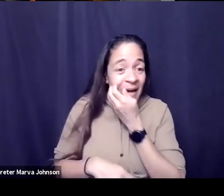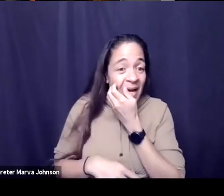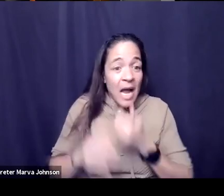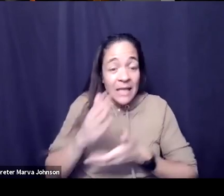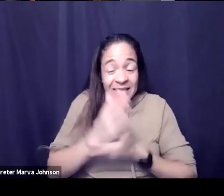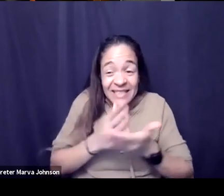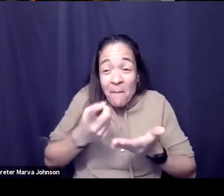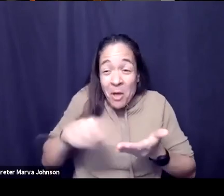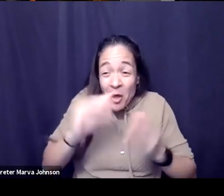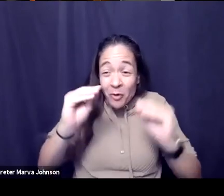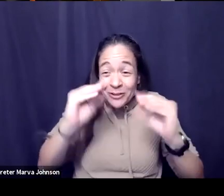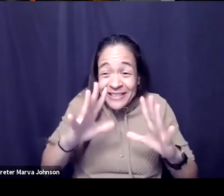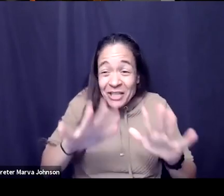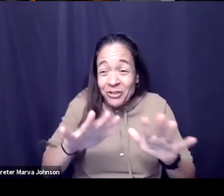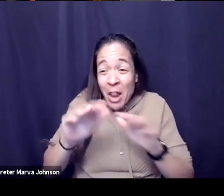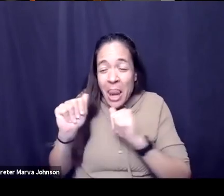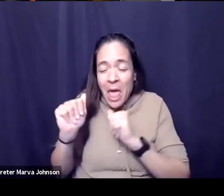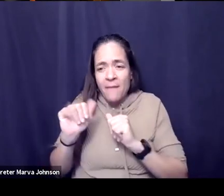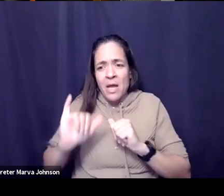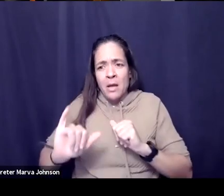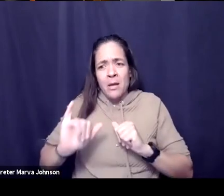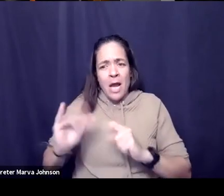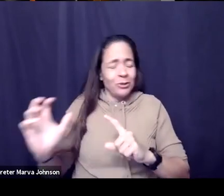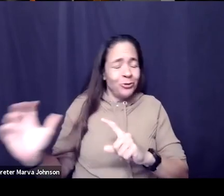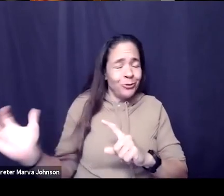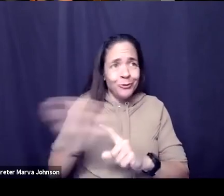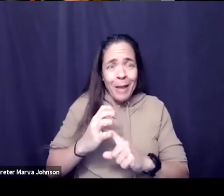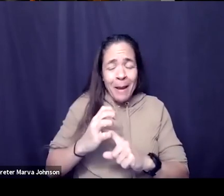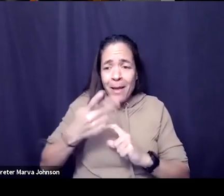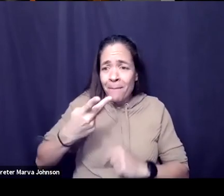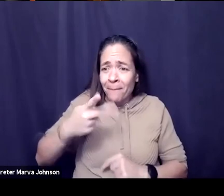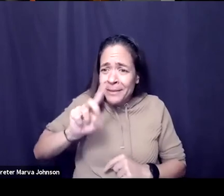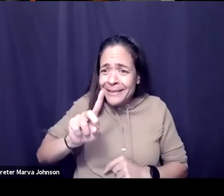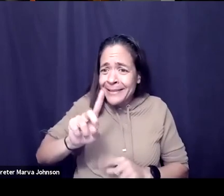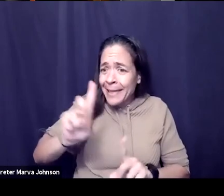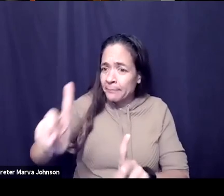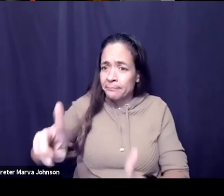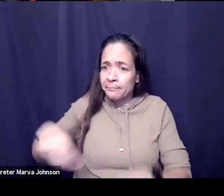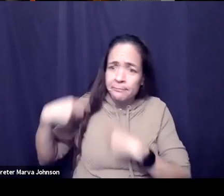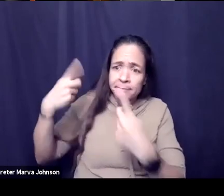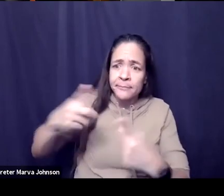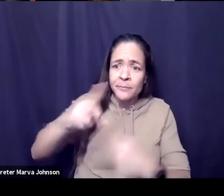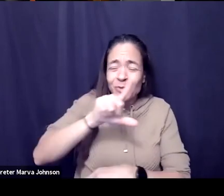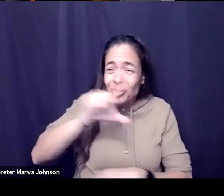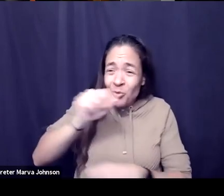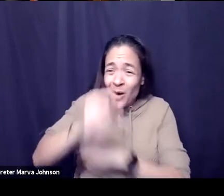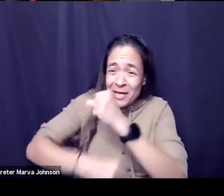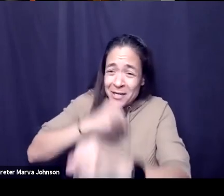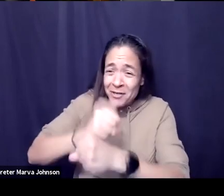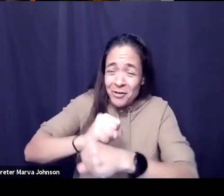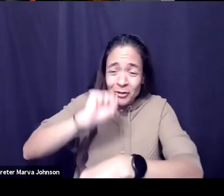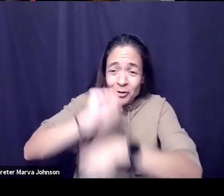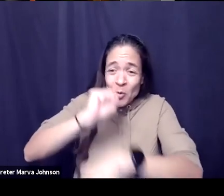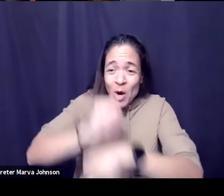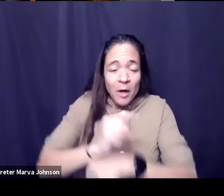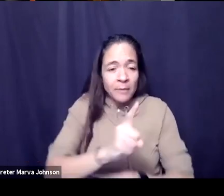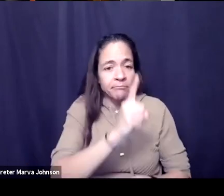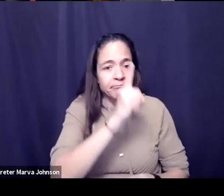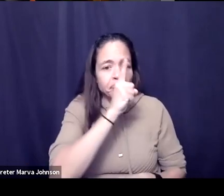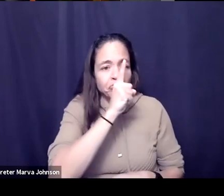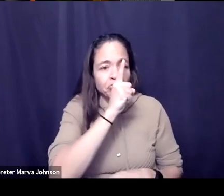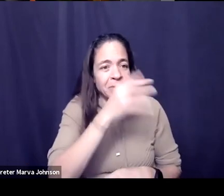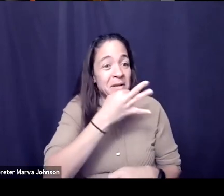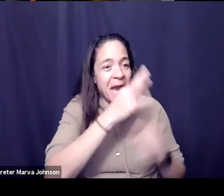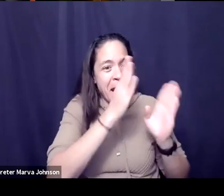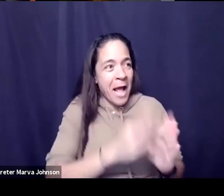wow that was the best day of professional development i've gotten in my 20-year career and it didn't involve any so-called expert